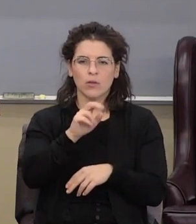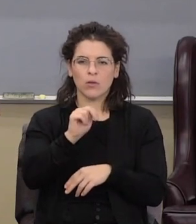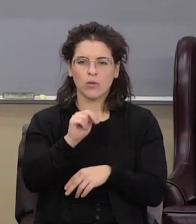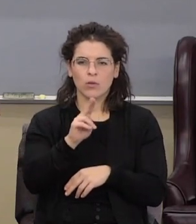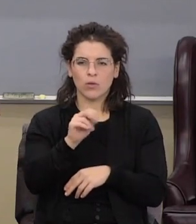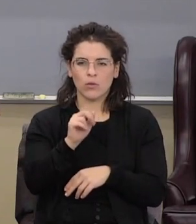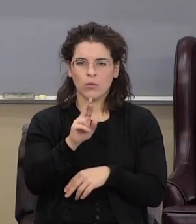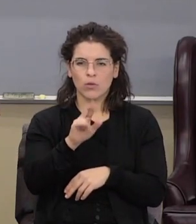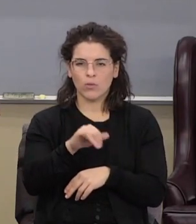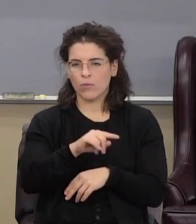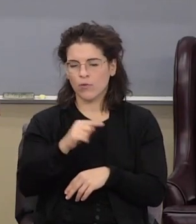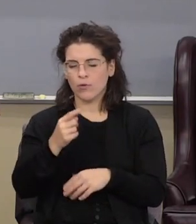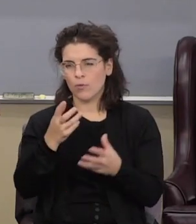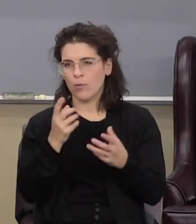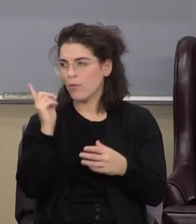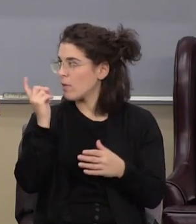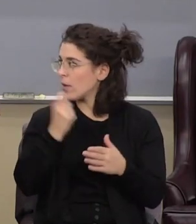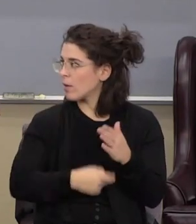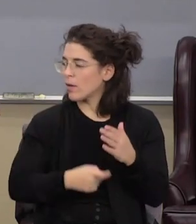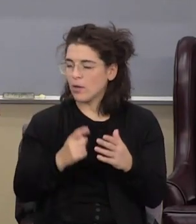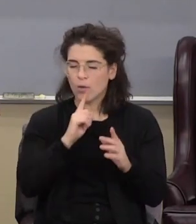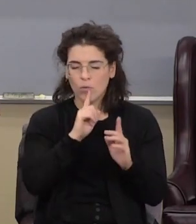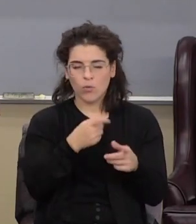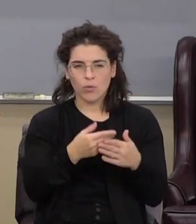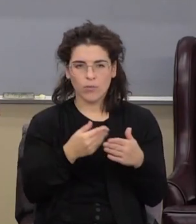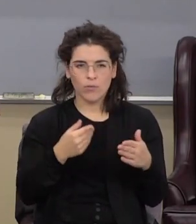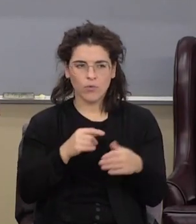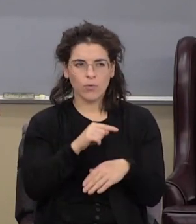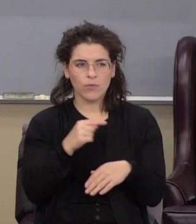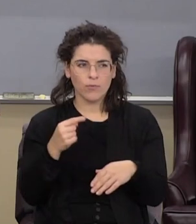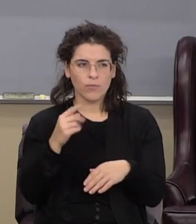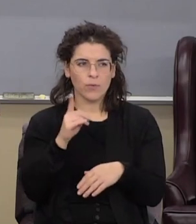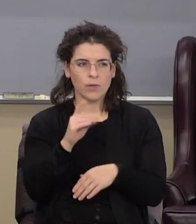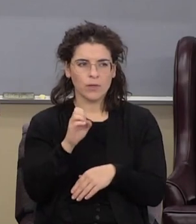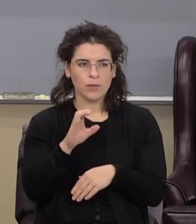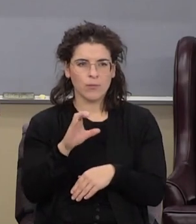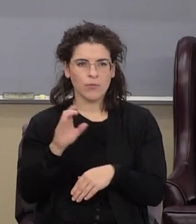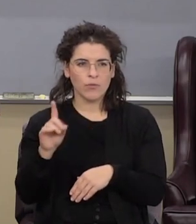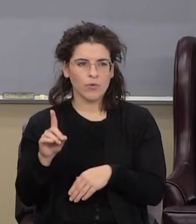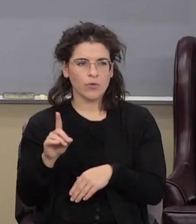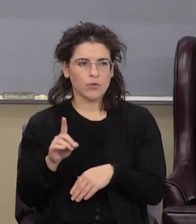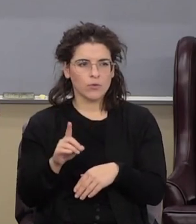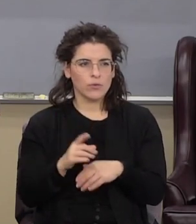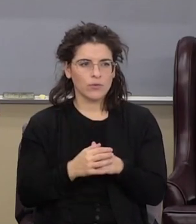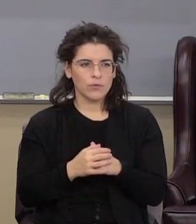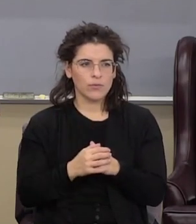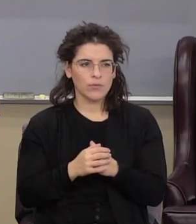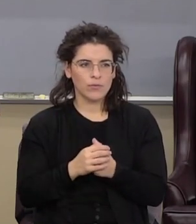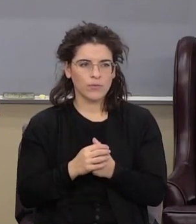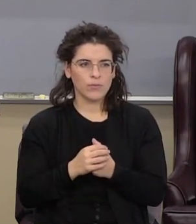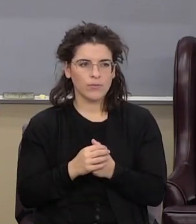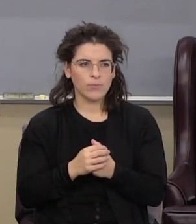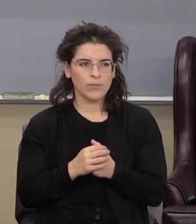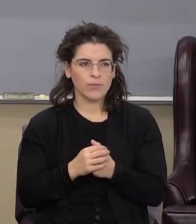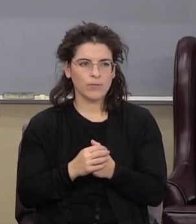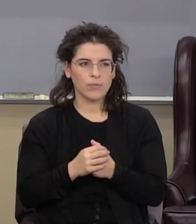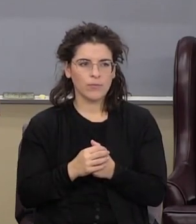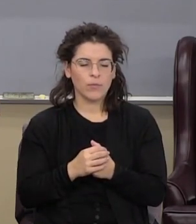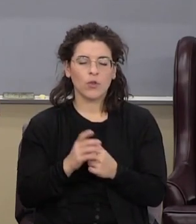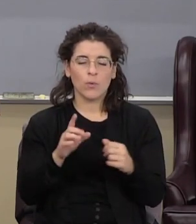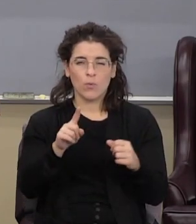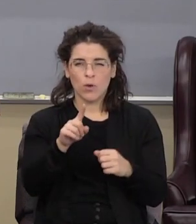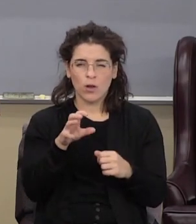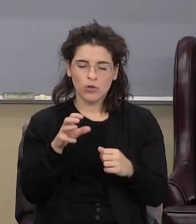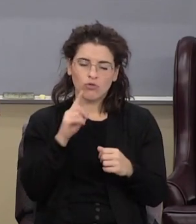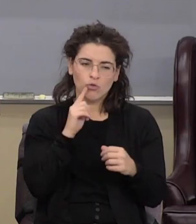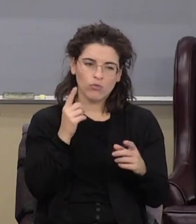If you want one for that price, you better order before the 1st of December, 1st of January. But we just had a hundred of those. Now, you